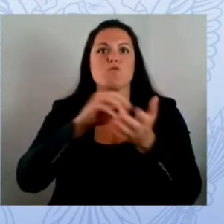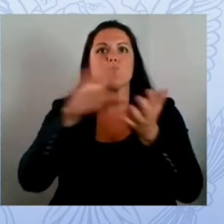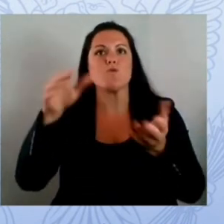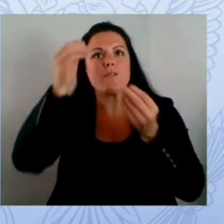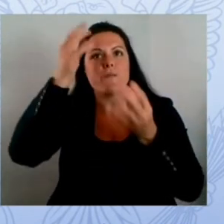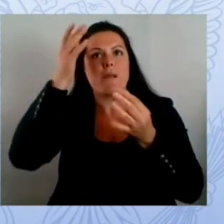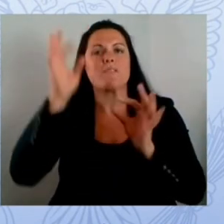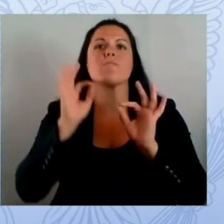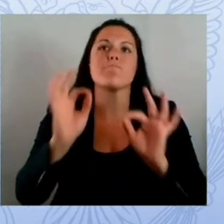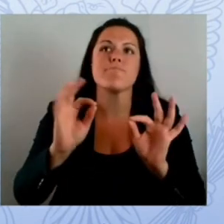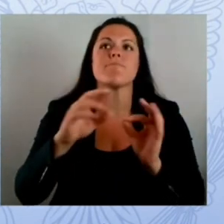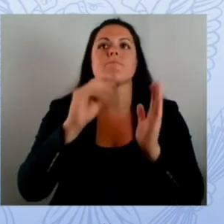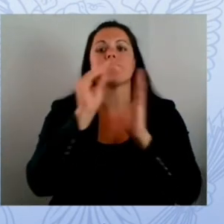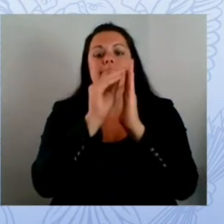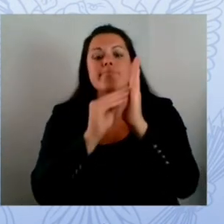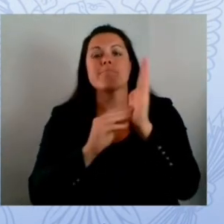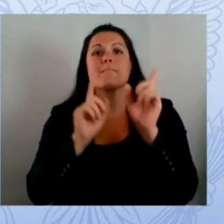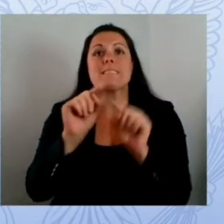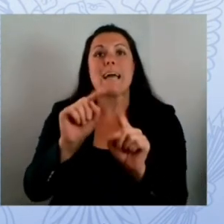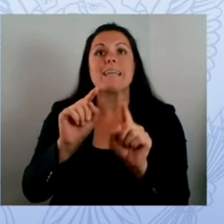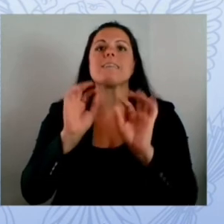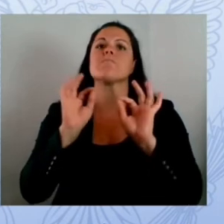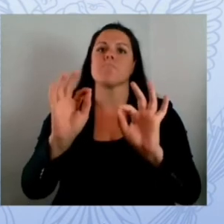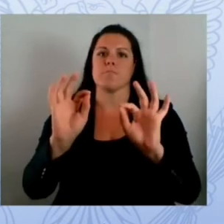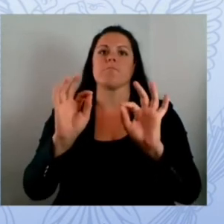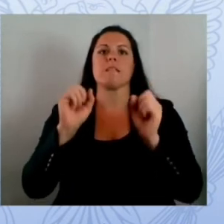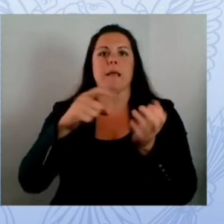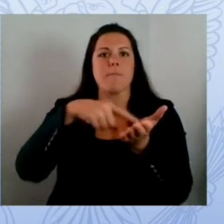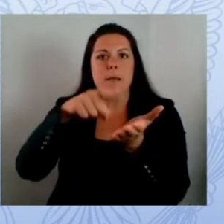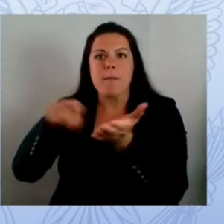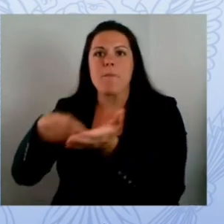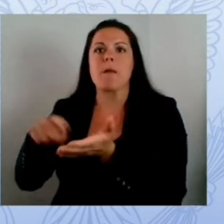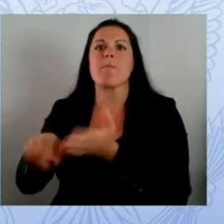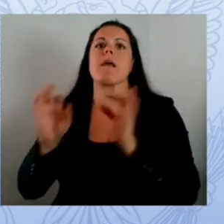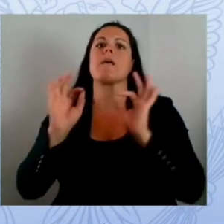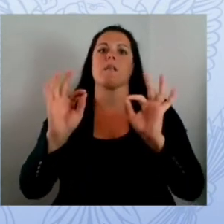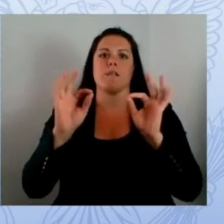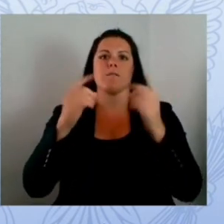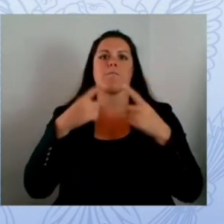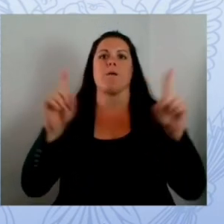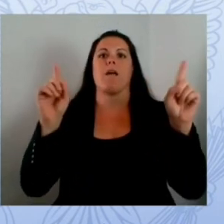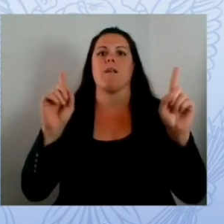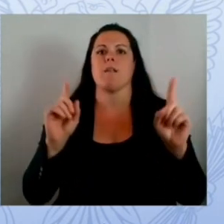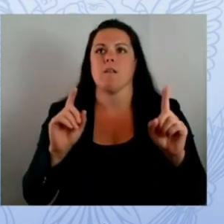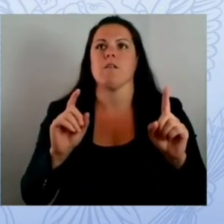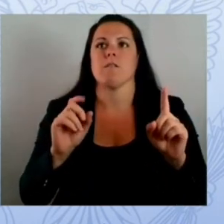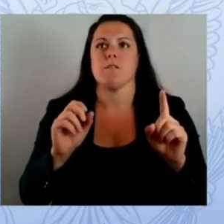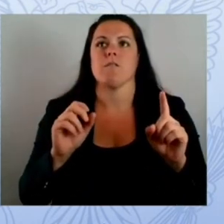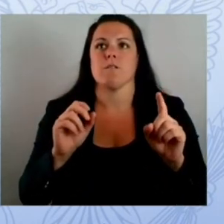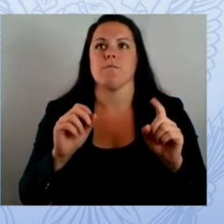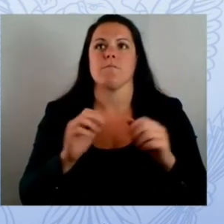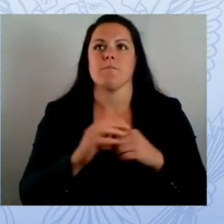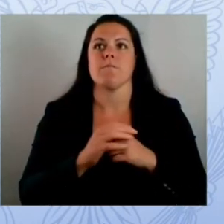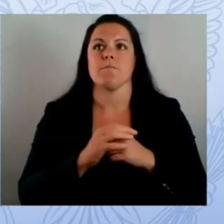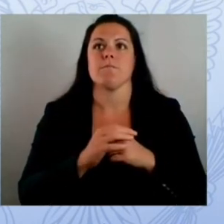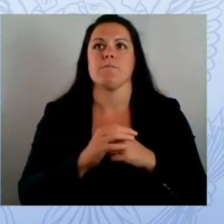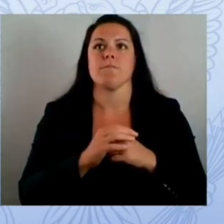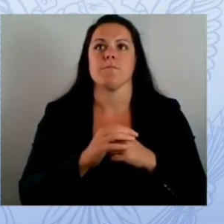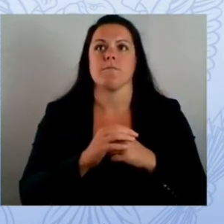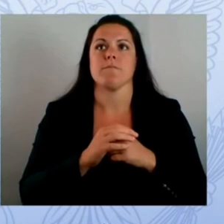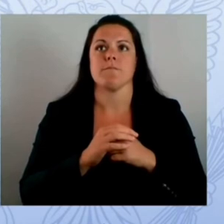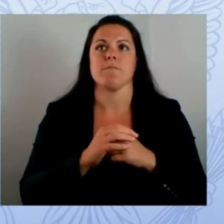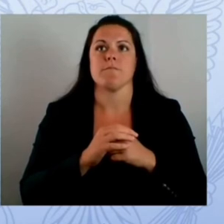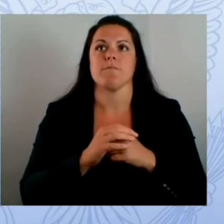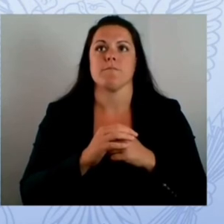things number one strict guidelines for private sector interaction with us specific to data exchange secondly the hiring of a cso